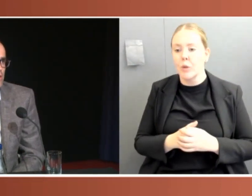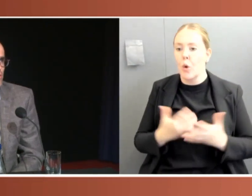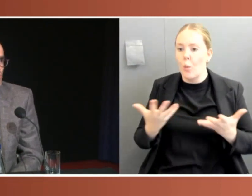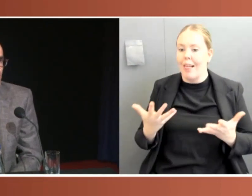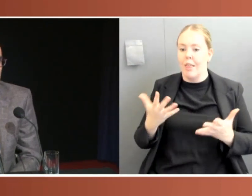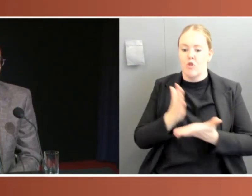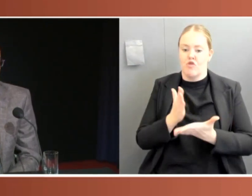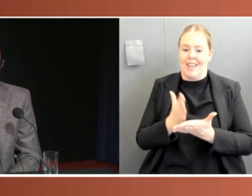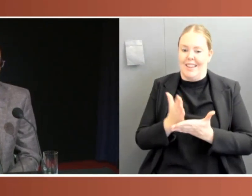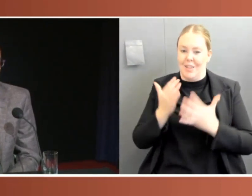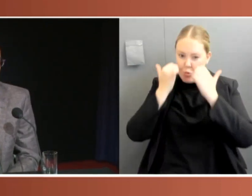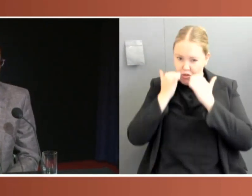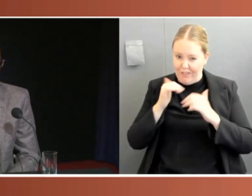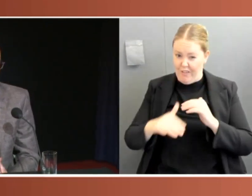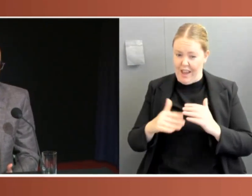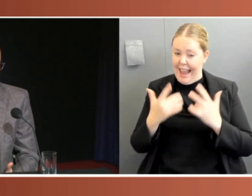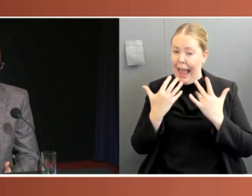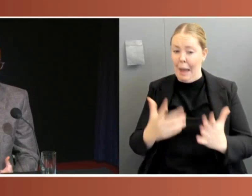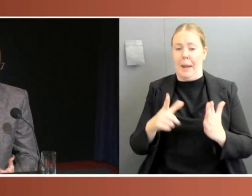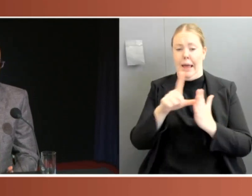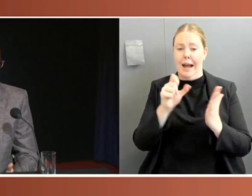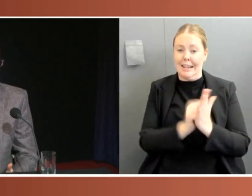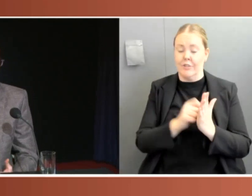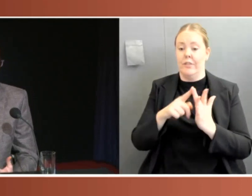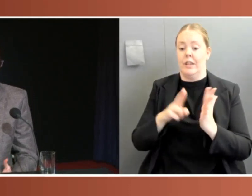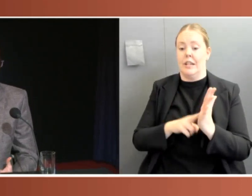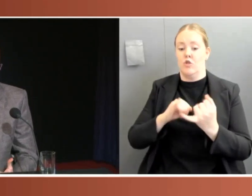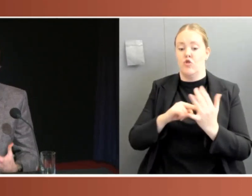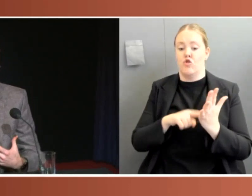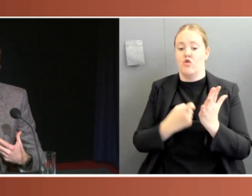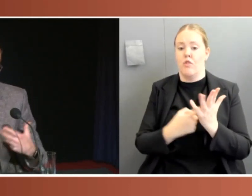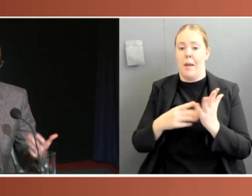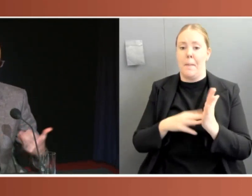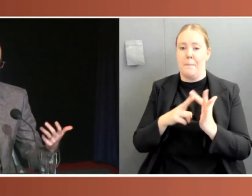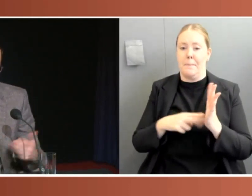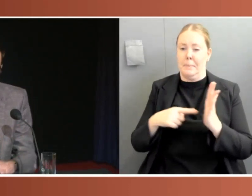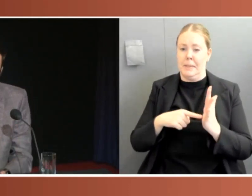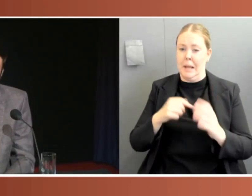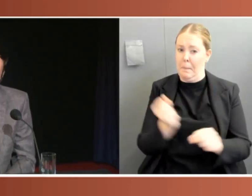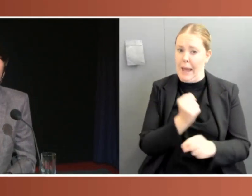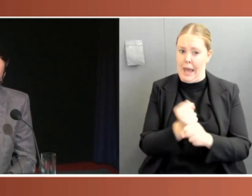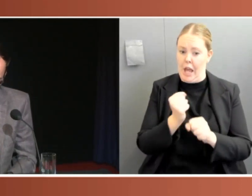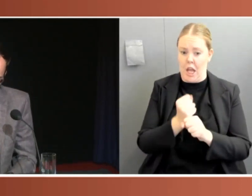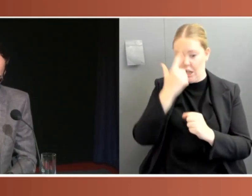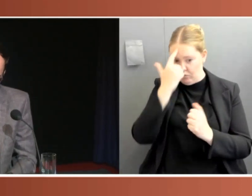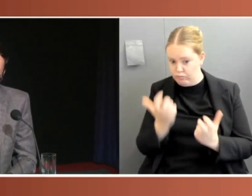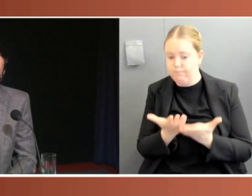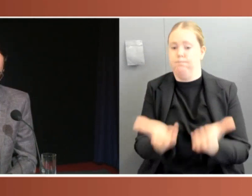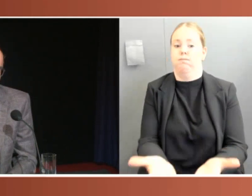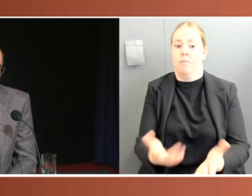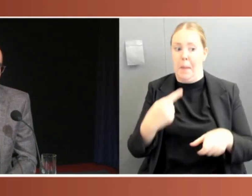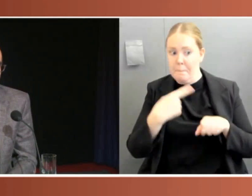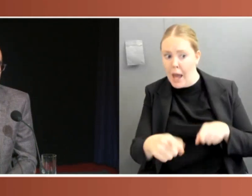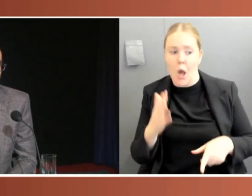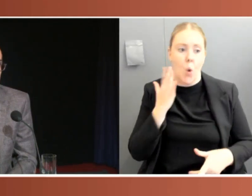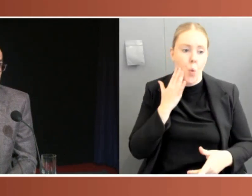online, so you can still find it if you want to look at it. What was made? What did they say? And when were they passed? This sort thing. When were they implemented? So I think